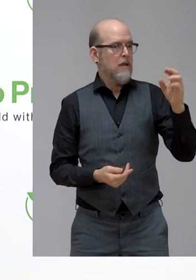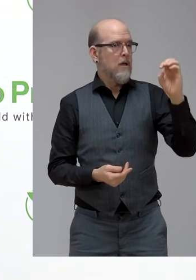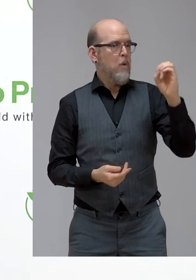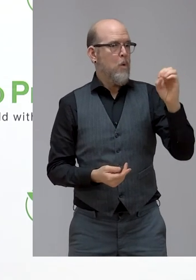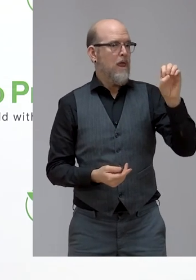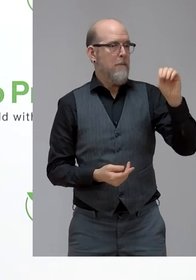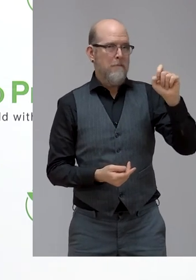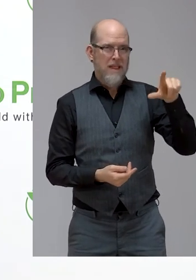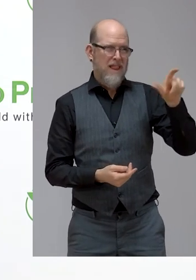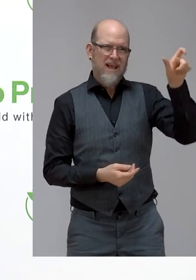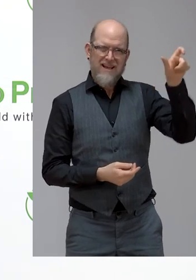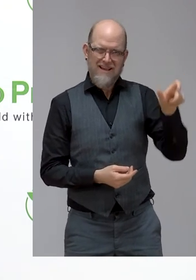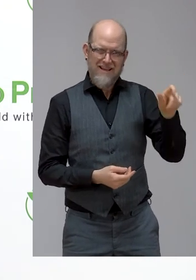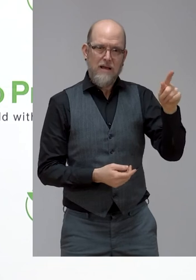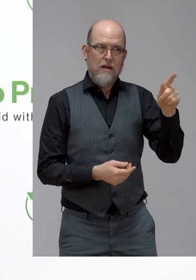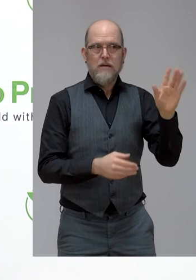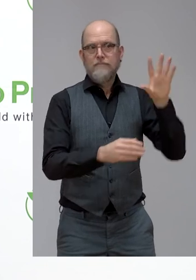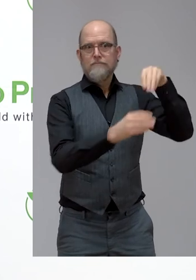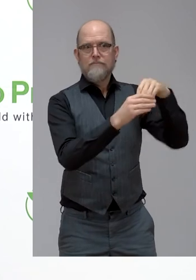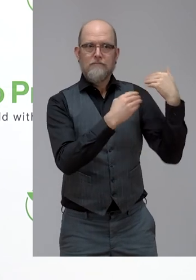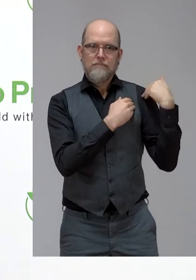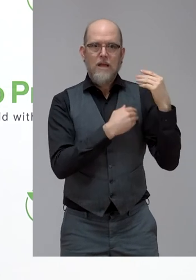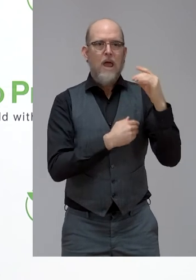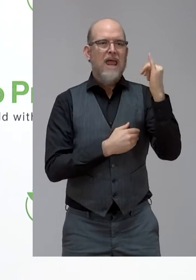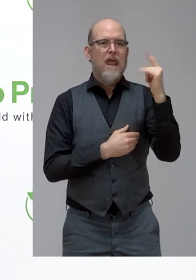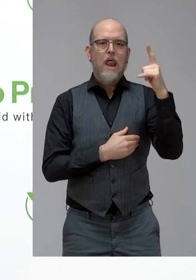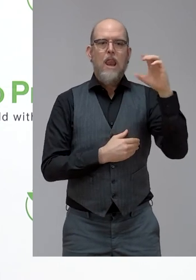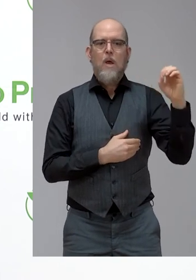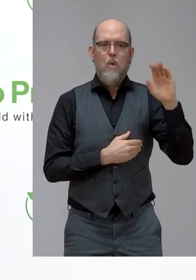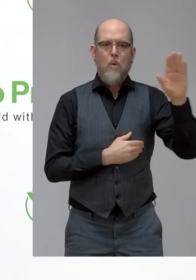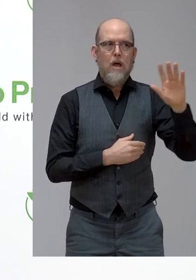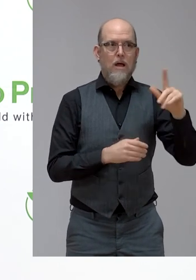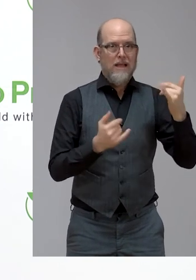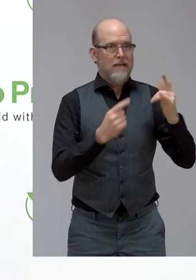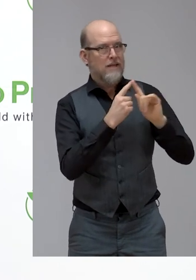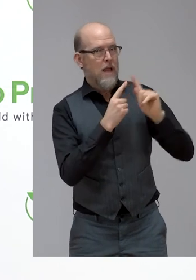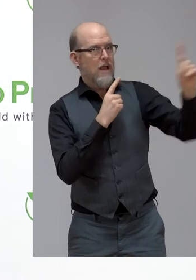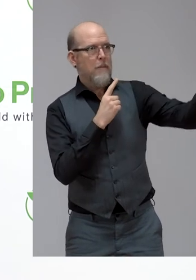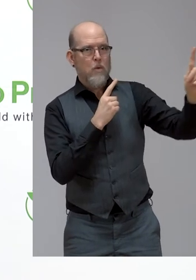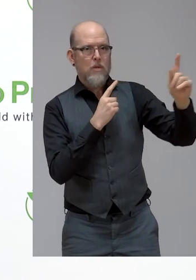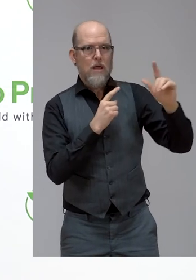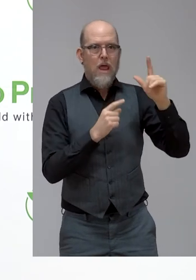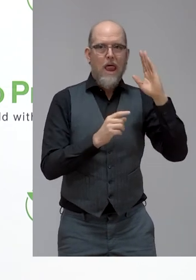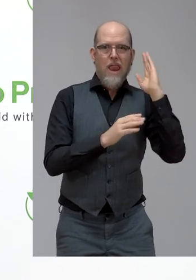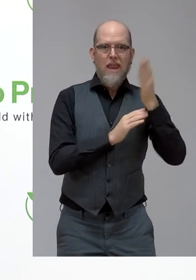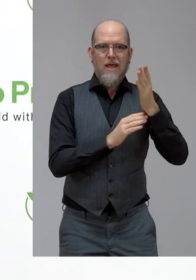Stefan, you're live with us here. Welcome. We have some four minutes to give a wrap-up. Welcome, Stefan.